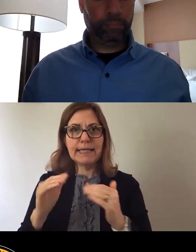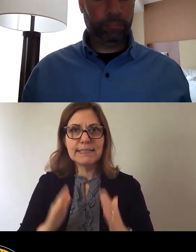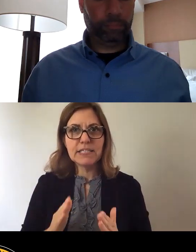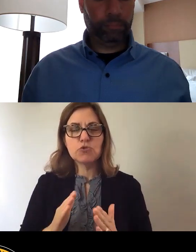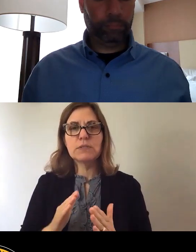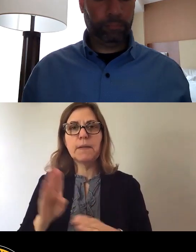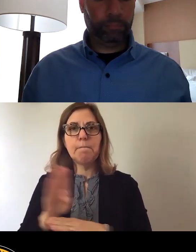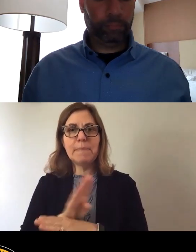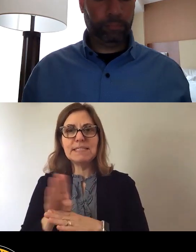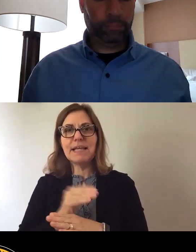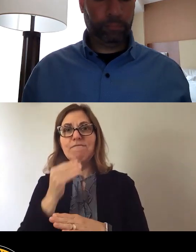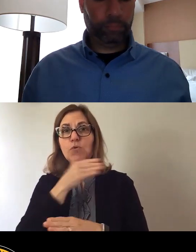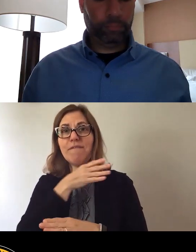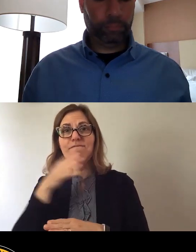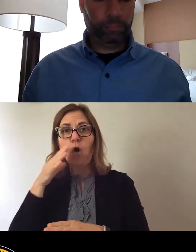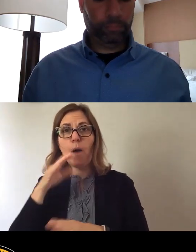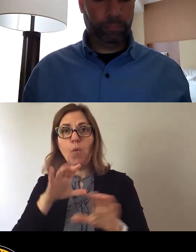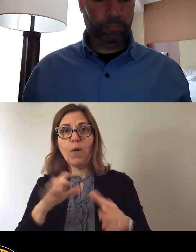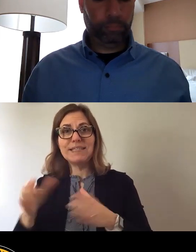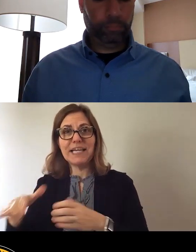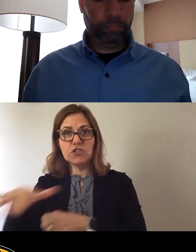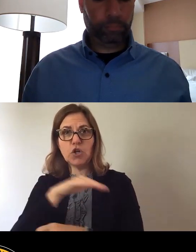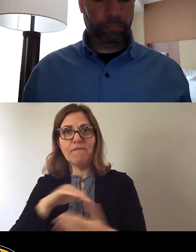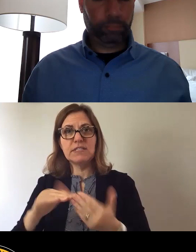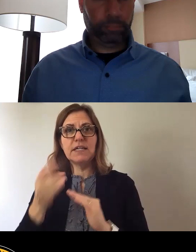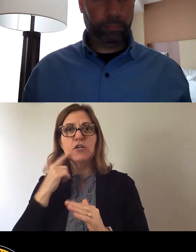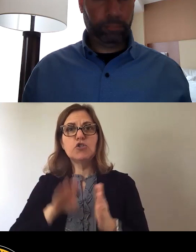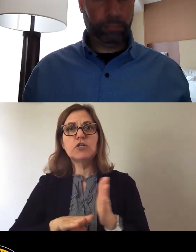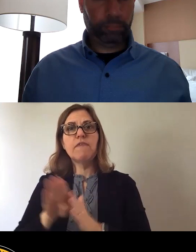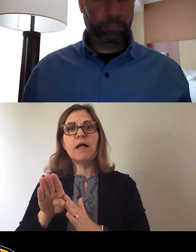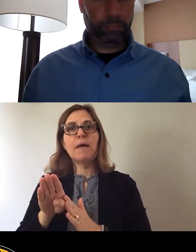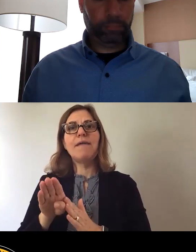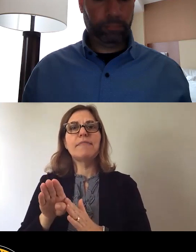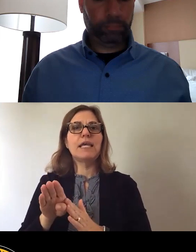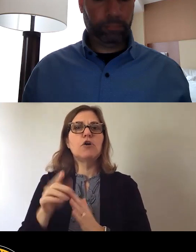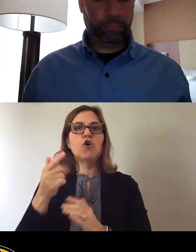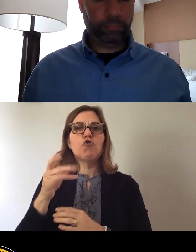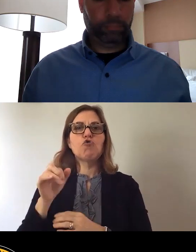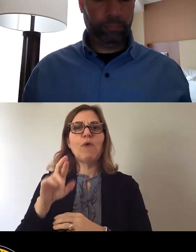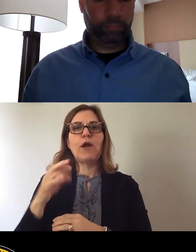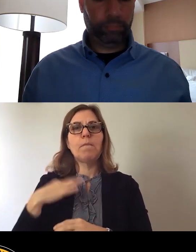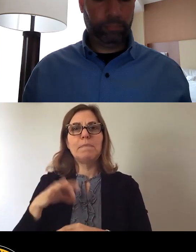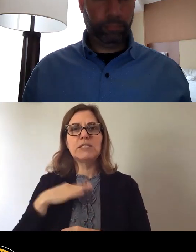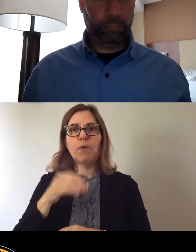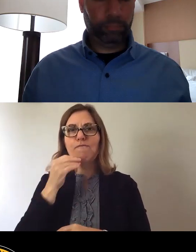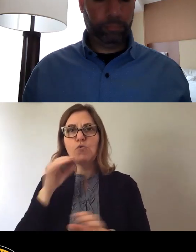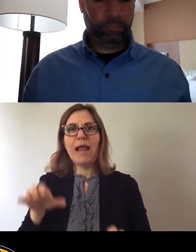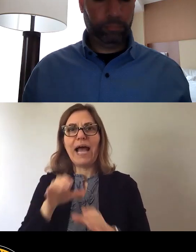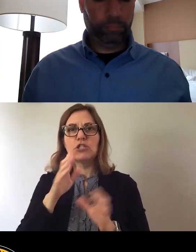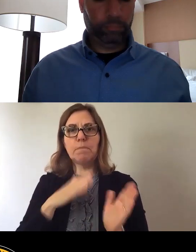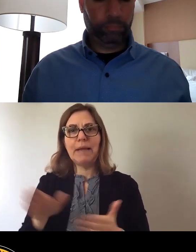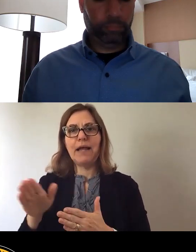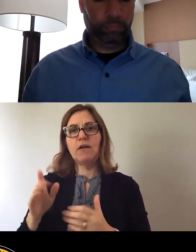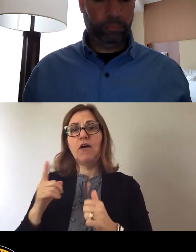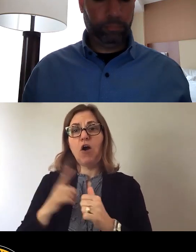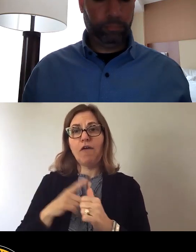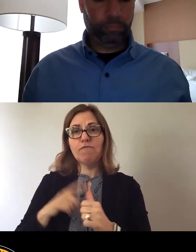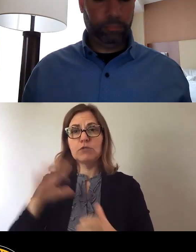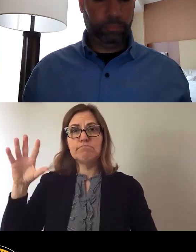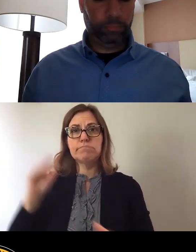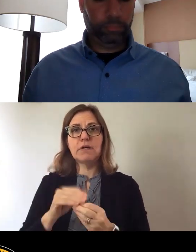organizations across the city in the development of the Greater Pittsburgh Food Action Plan, our region's first comprehensive food systems plan.